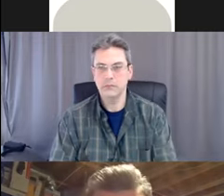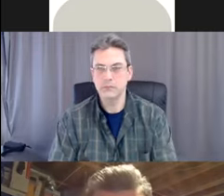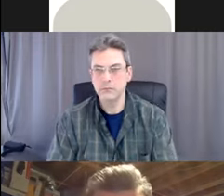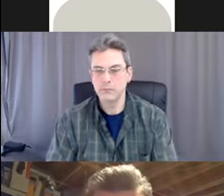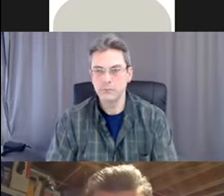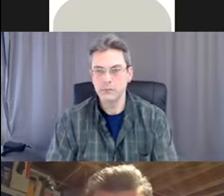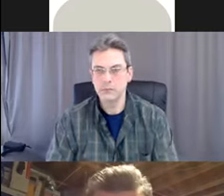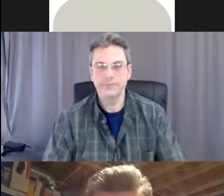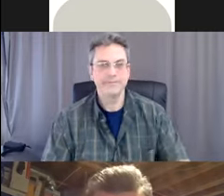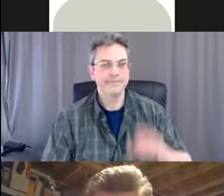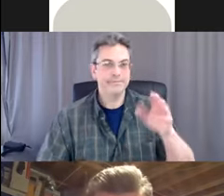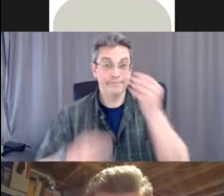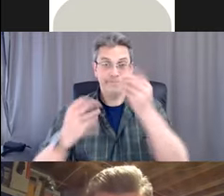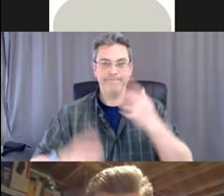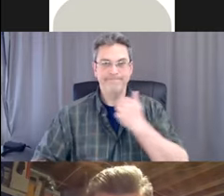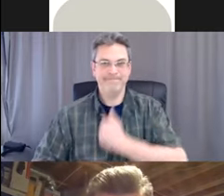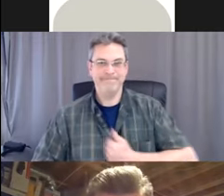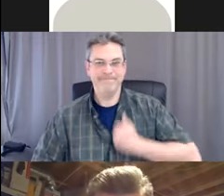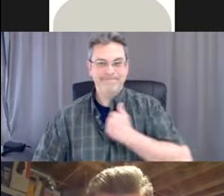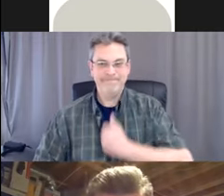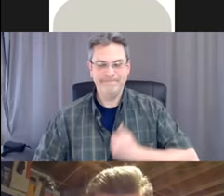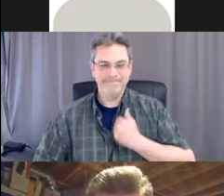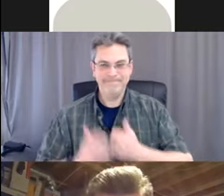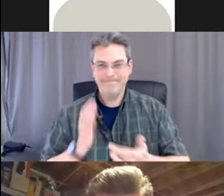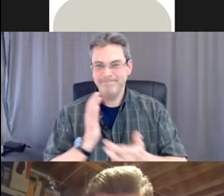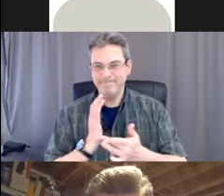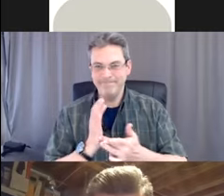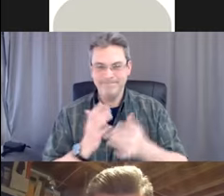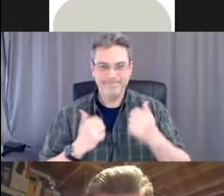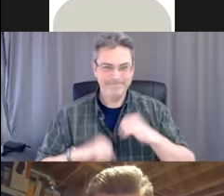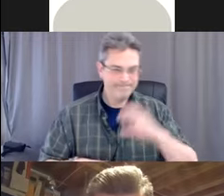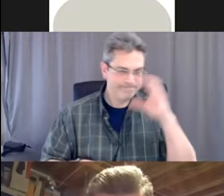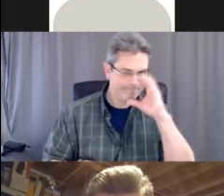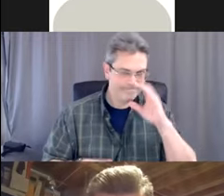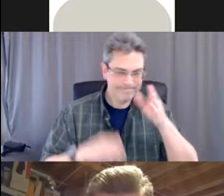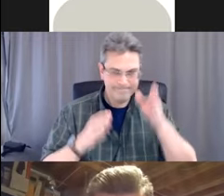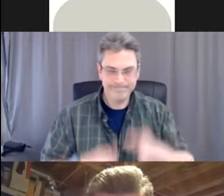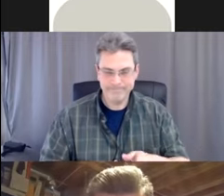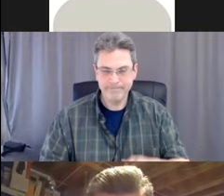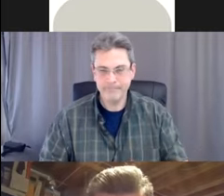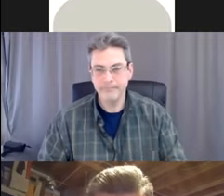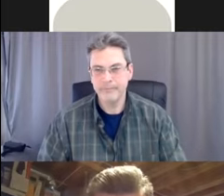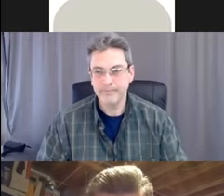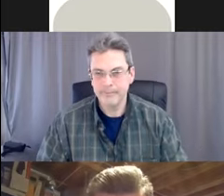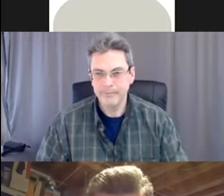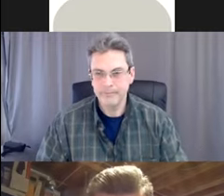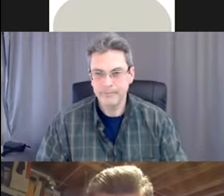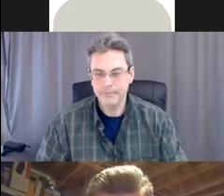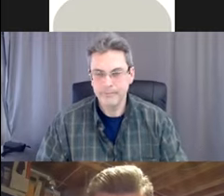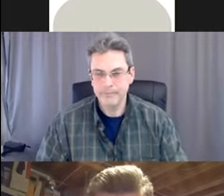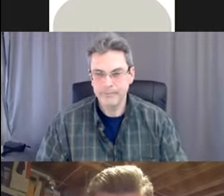I apologize, it's just taking me a moment to find the person. There we go.